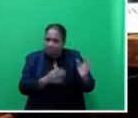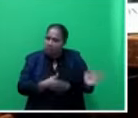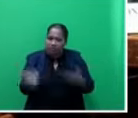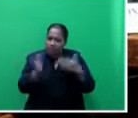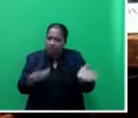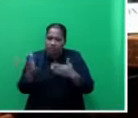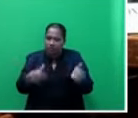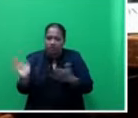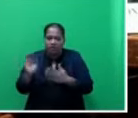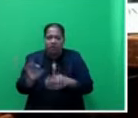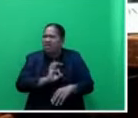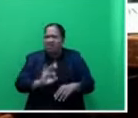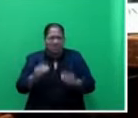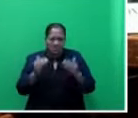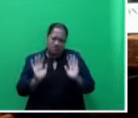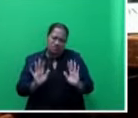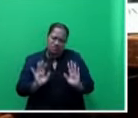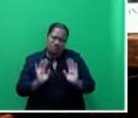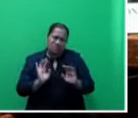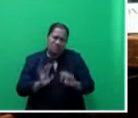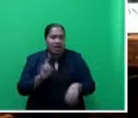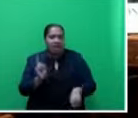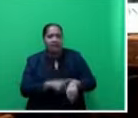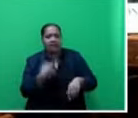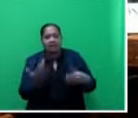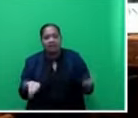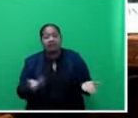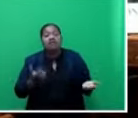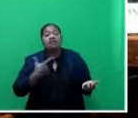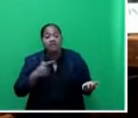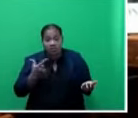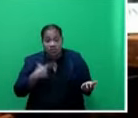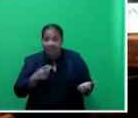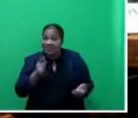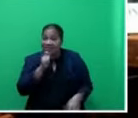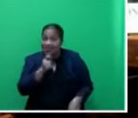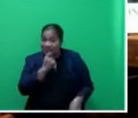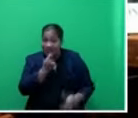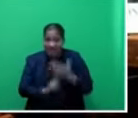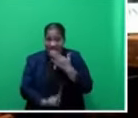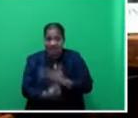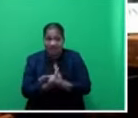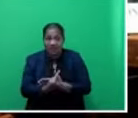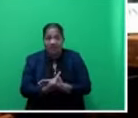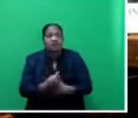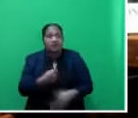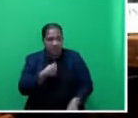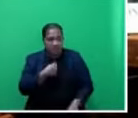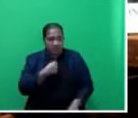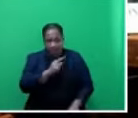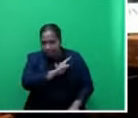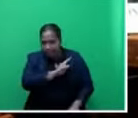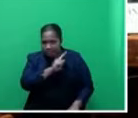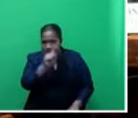Don't leave it too late, Mr. Speaker, sir. And this is why the unfortunate case in Tabeuni. I've personally made the effort to